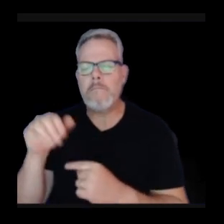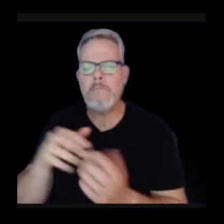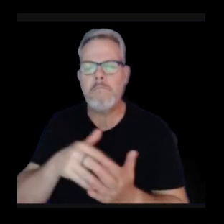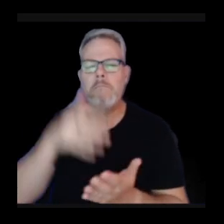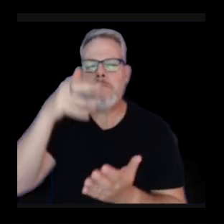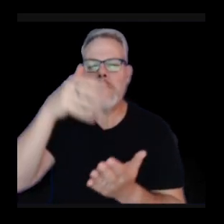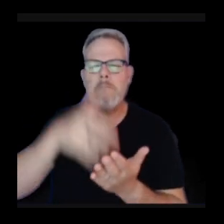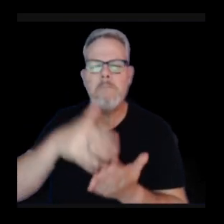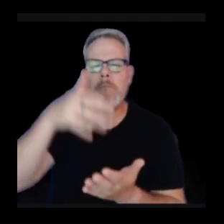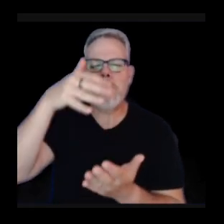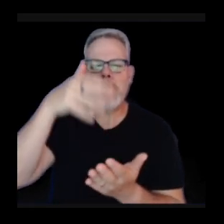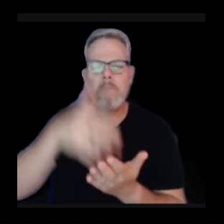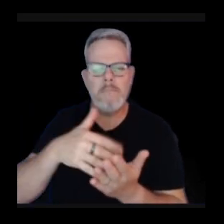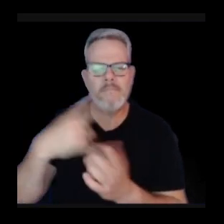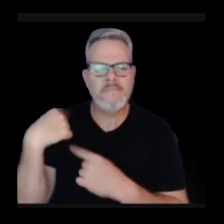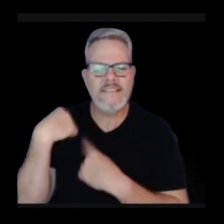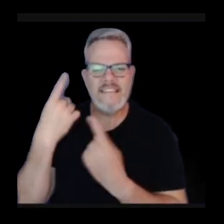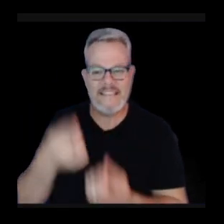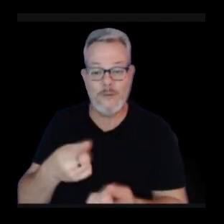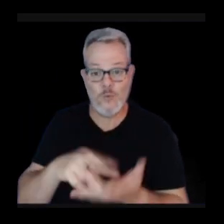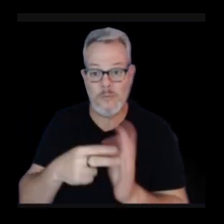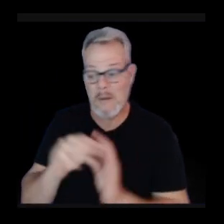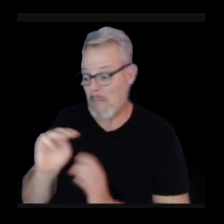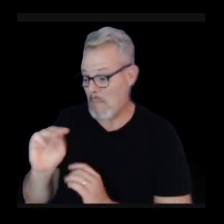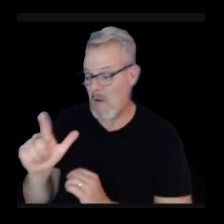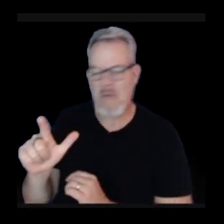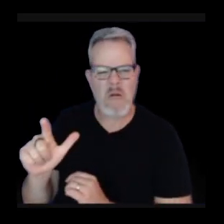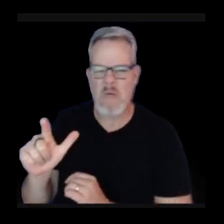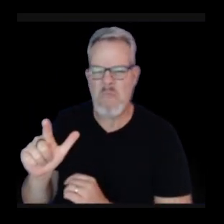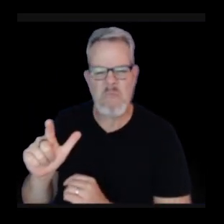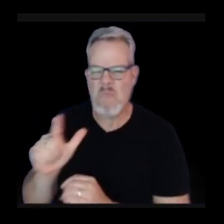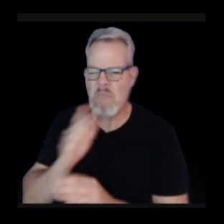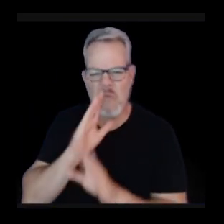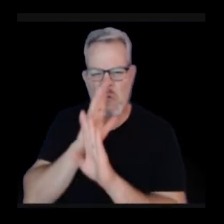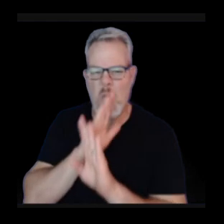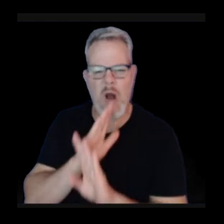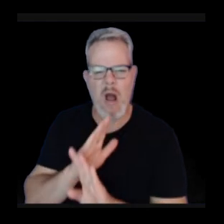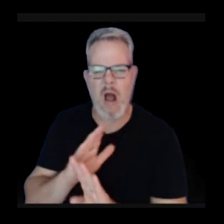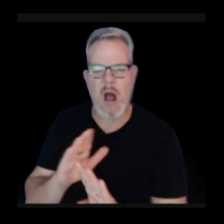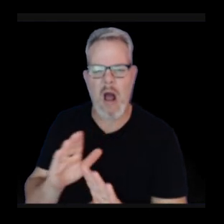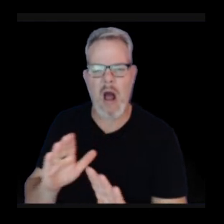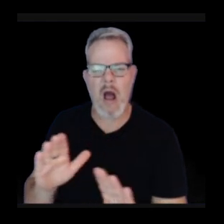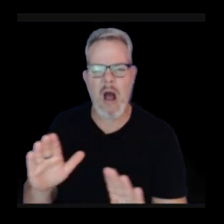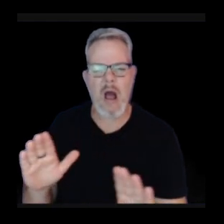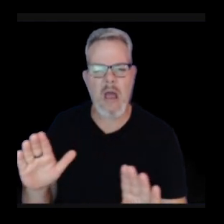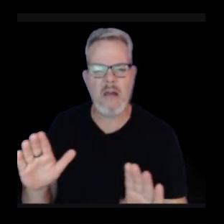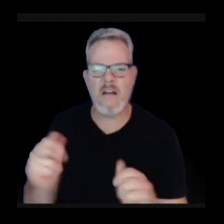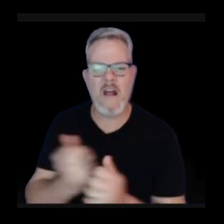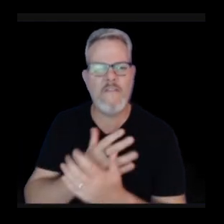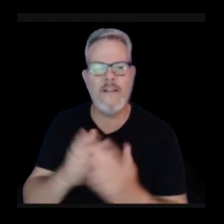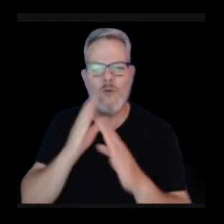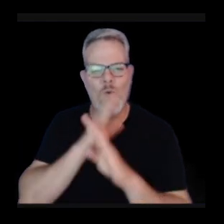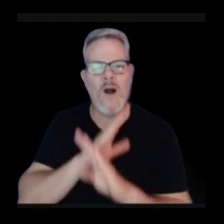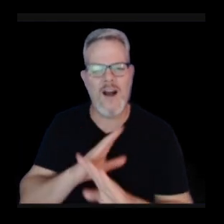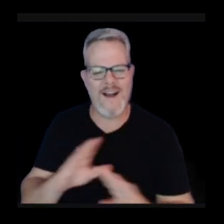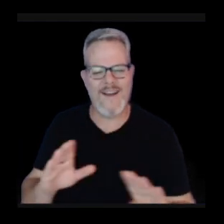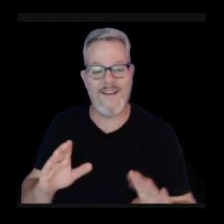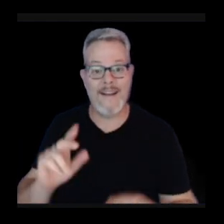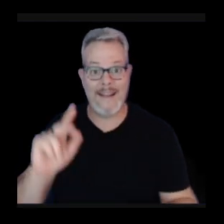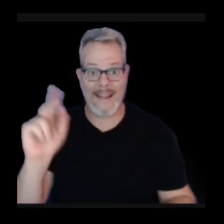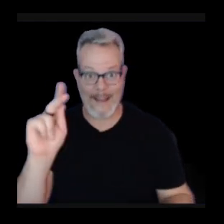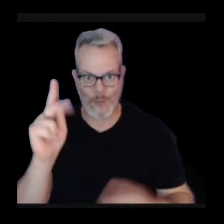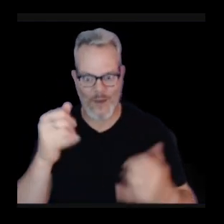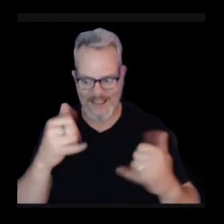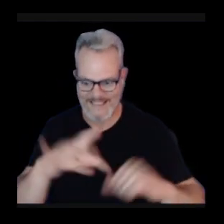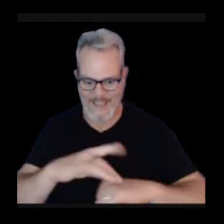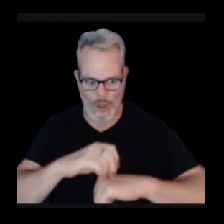very quiet period on Mauna Loa where not even the deep activity is happening. All quiet on Mauna Loa. Kilauea is still quaking and